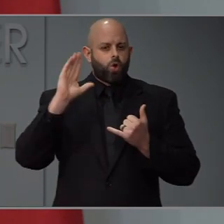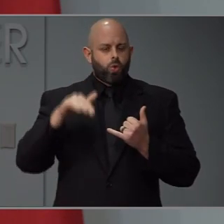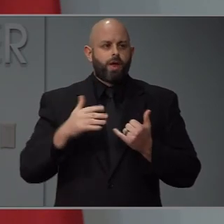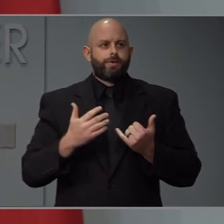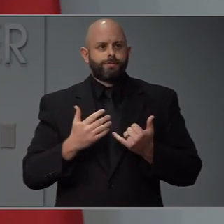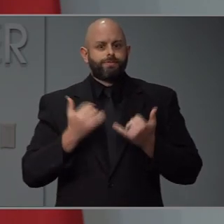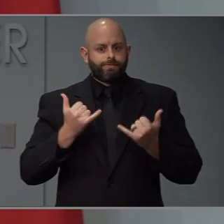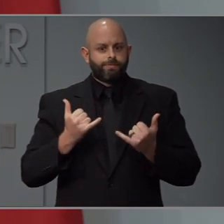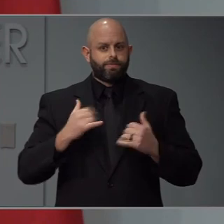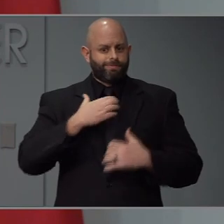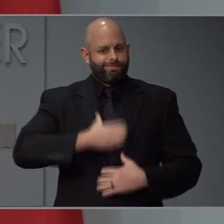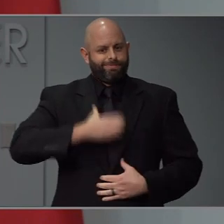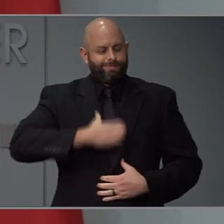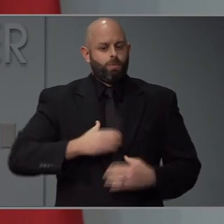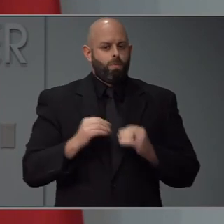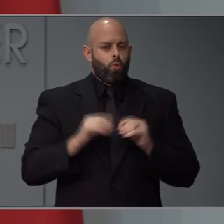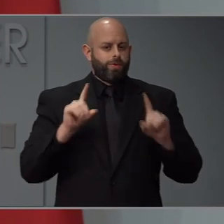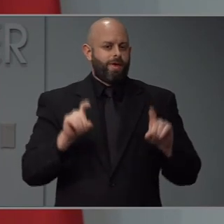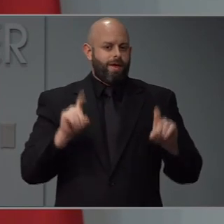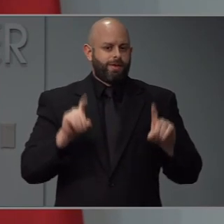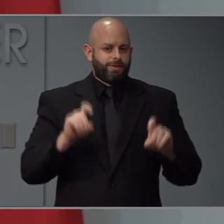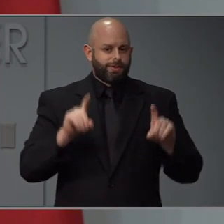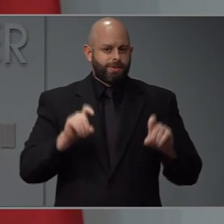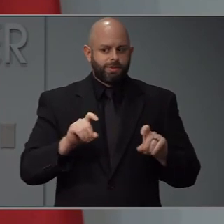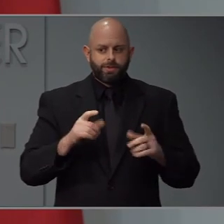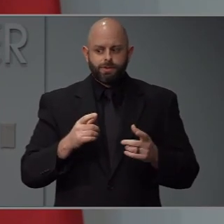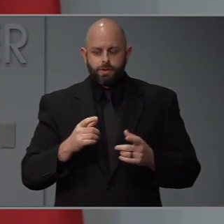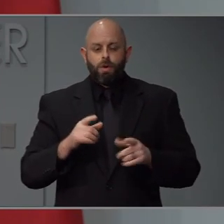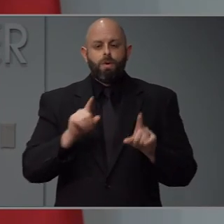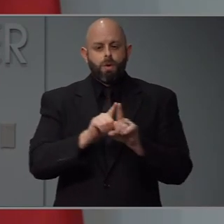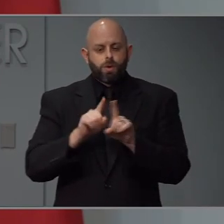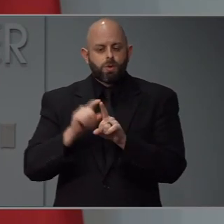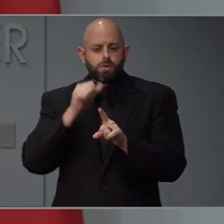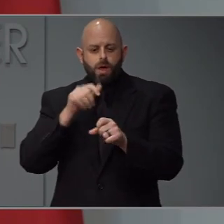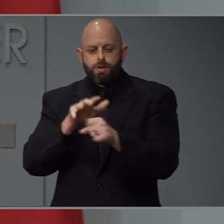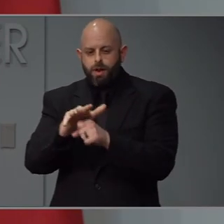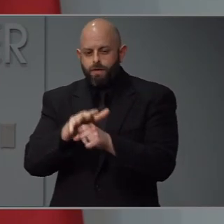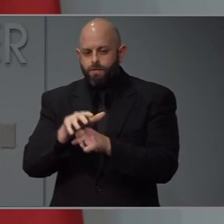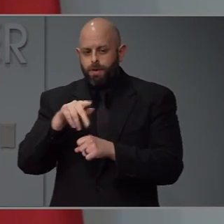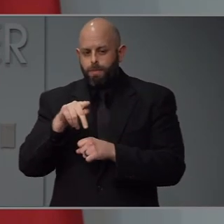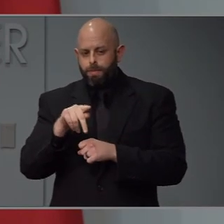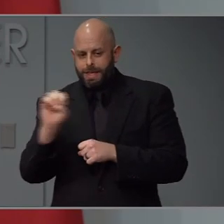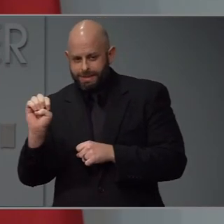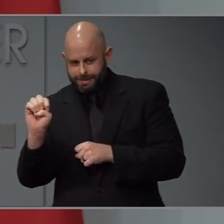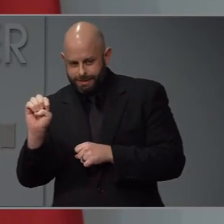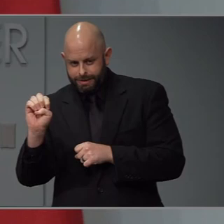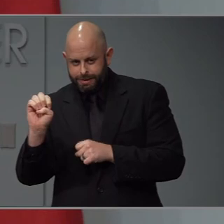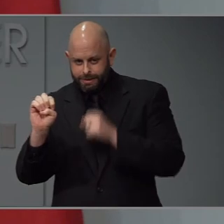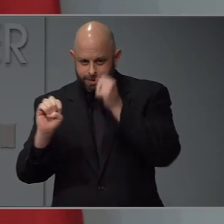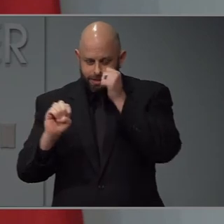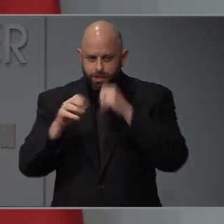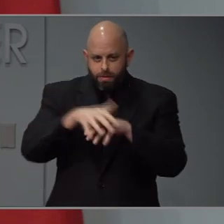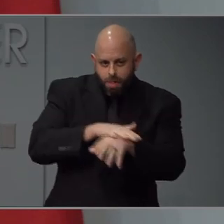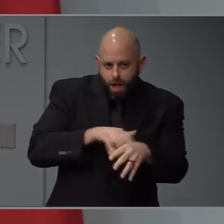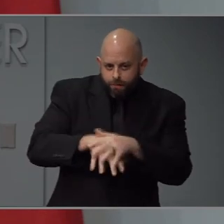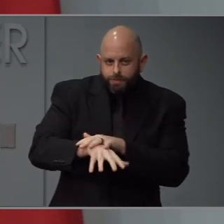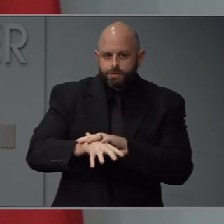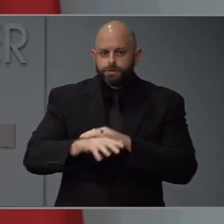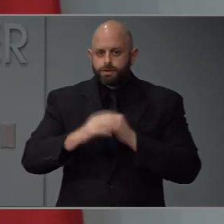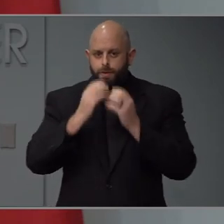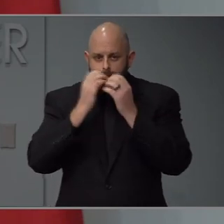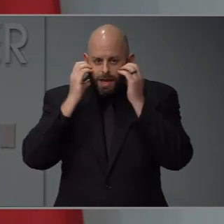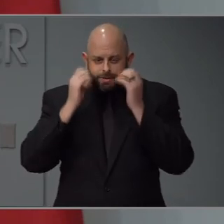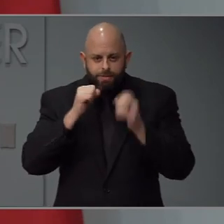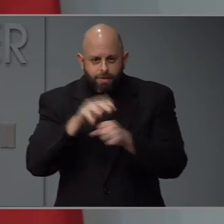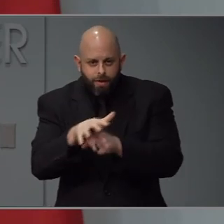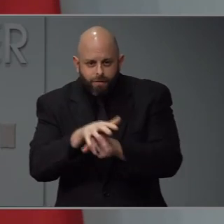not having enough of the of the PPE. I wonder with some of that coming in, if that will